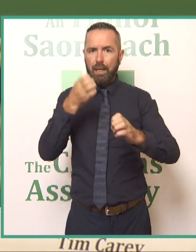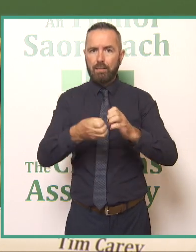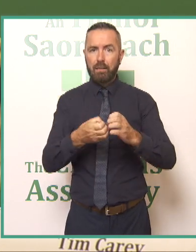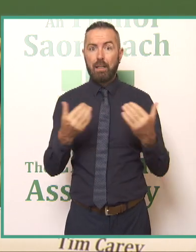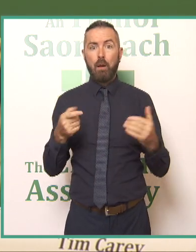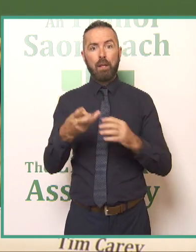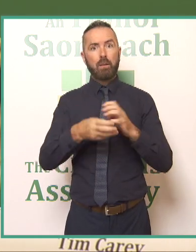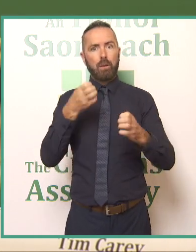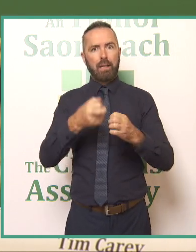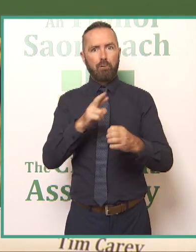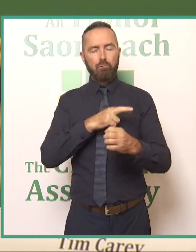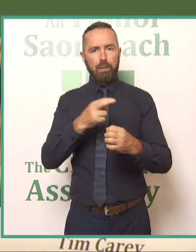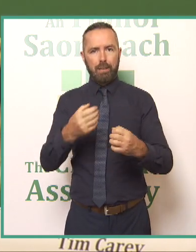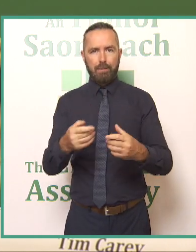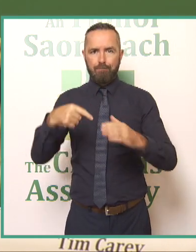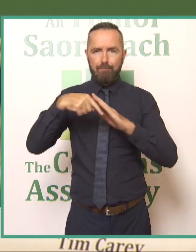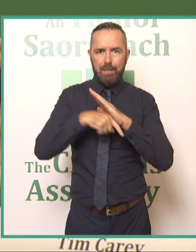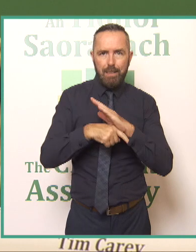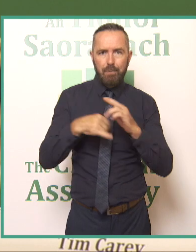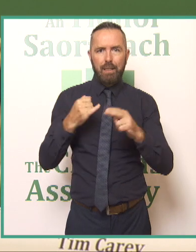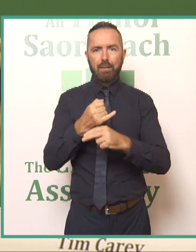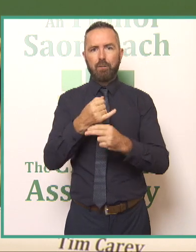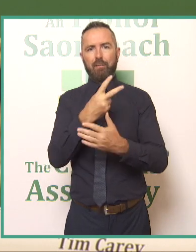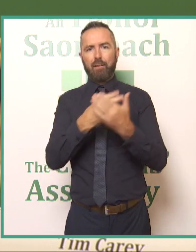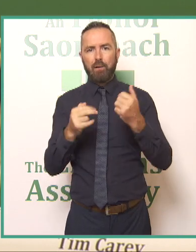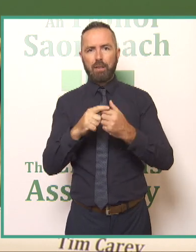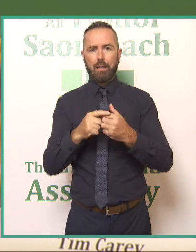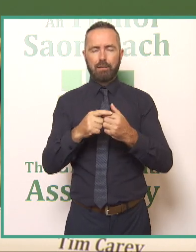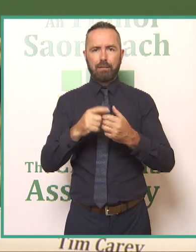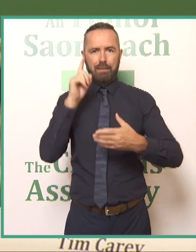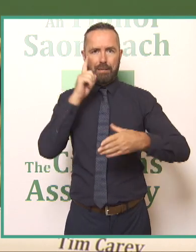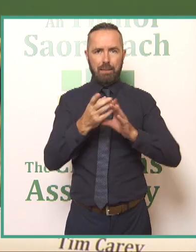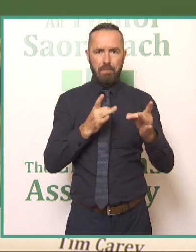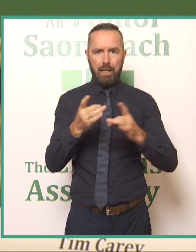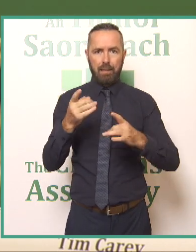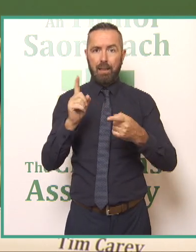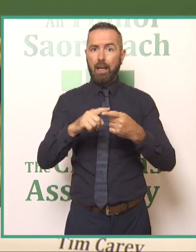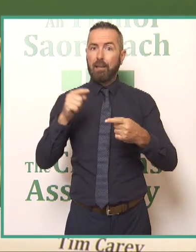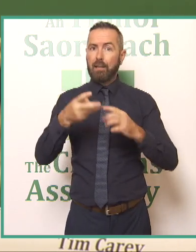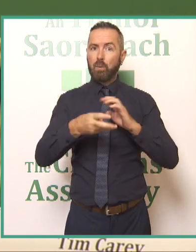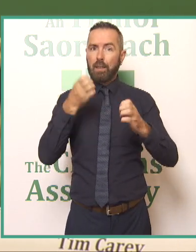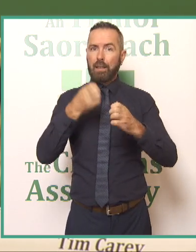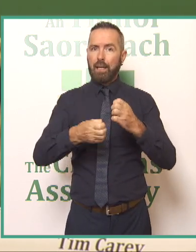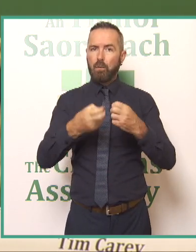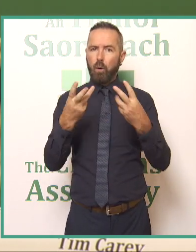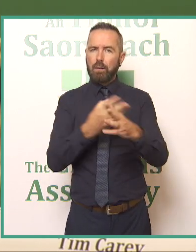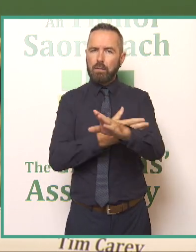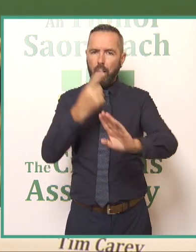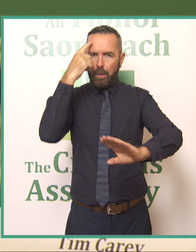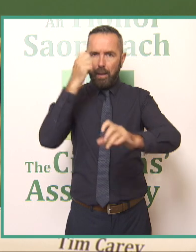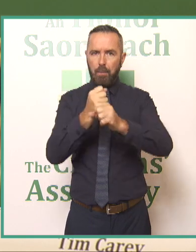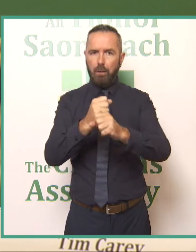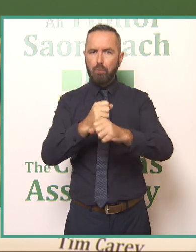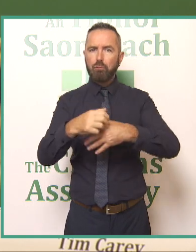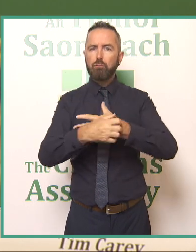we're getting into the teeth of things and hopefully by the end of this weekend as well we'll start thinking about drafting maybe what